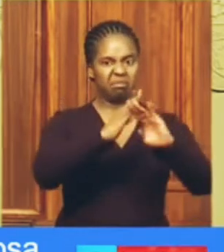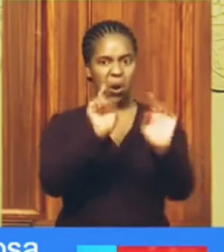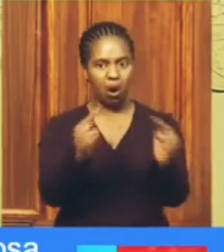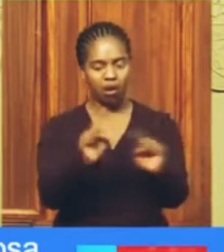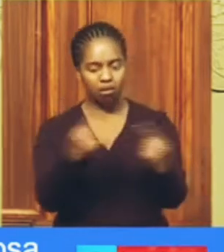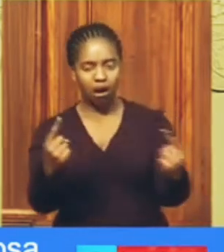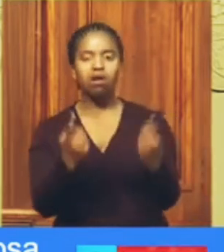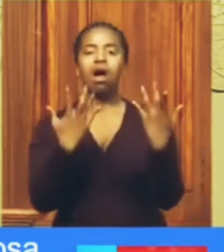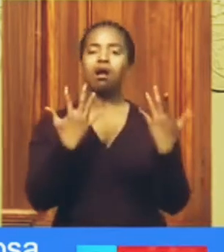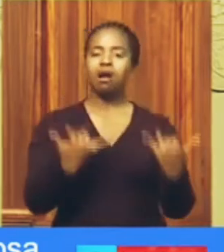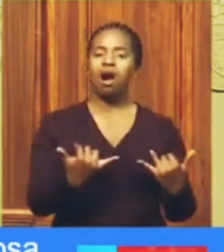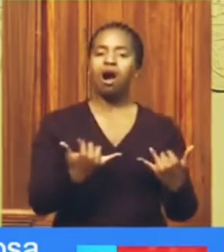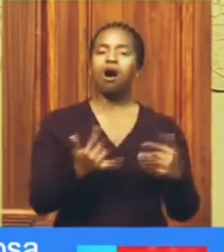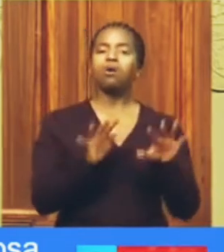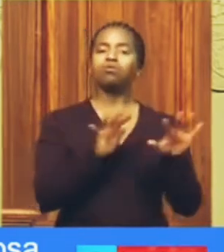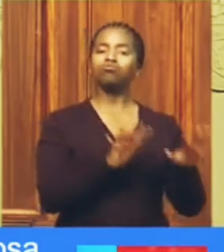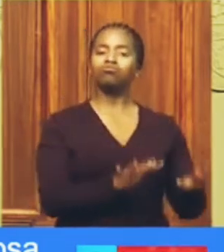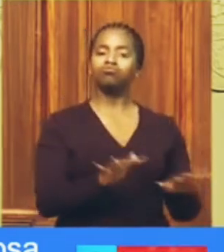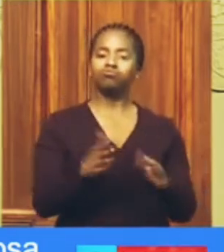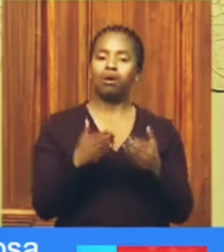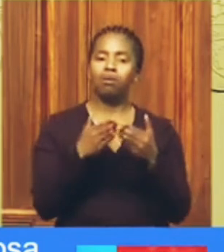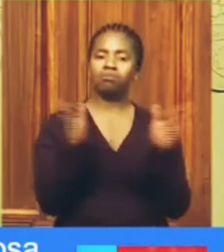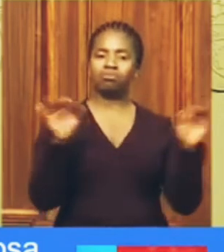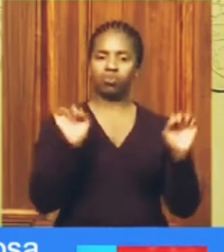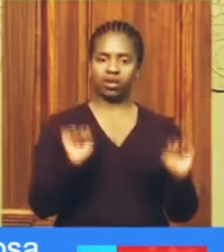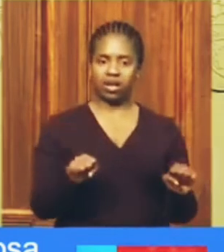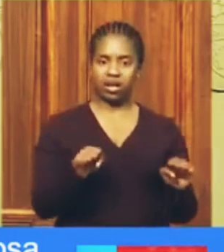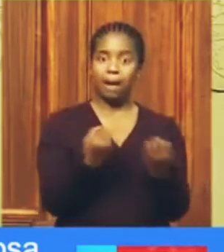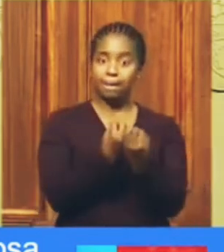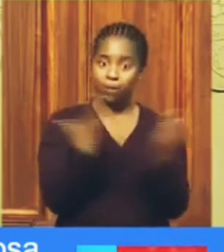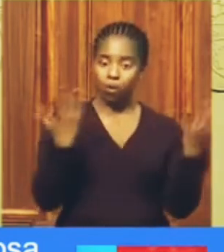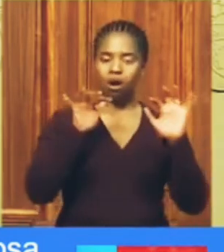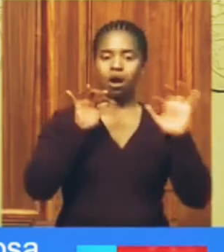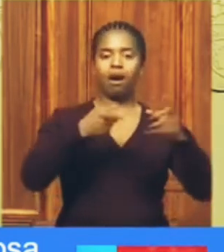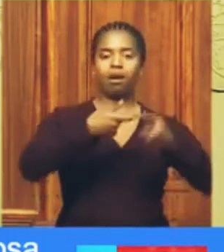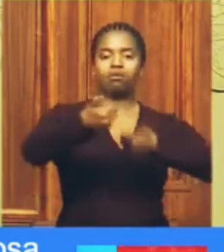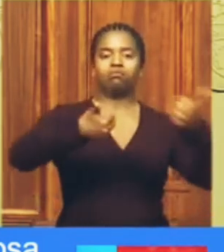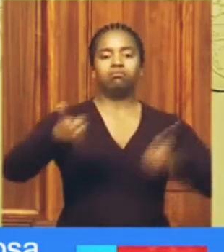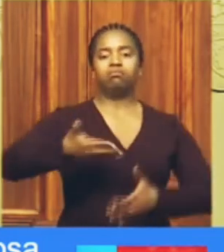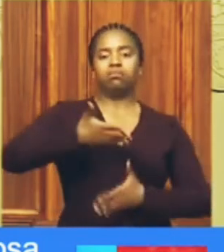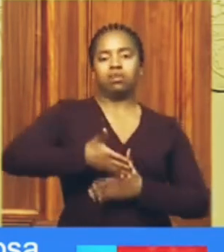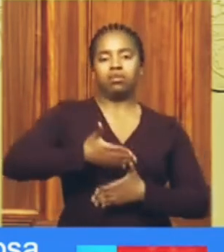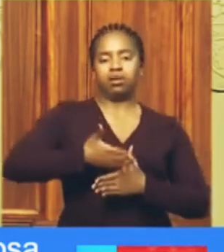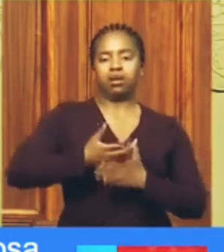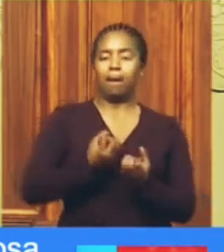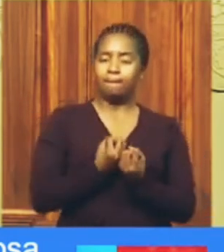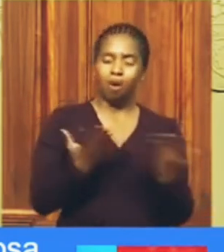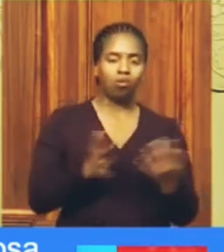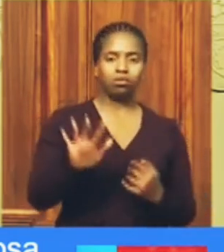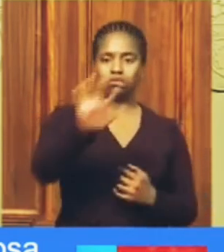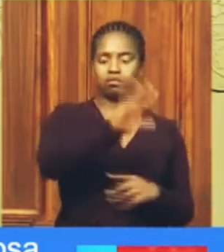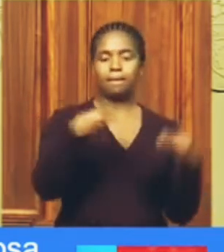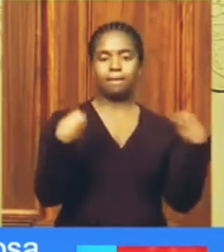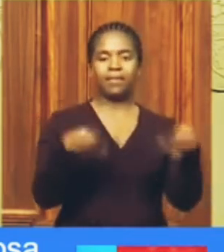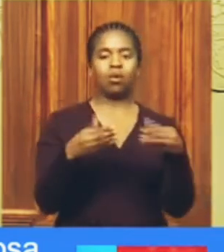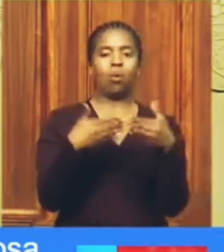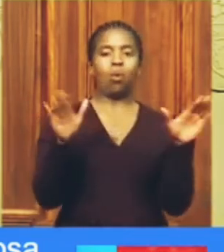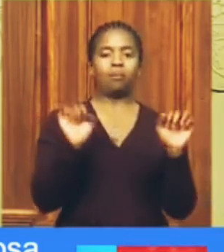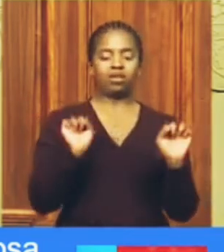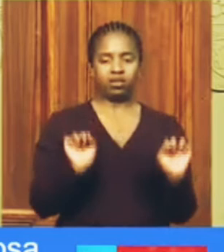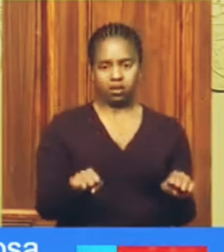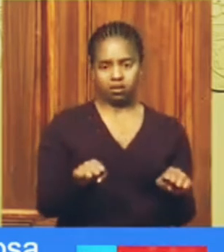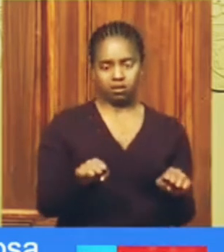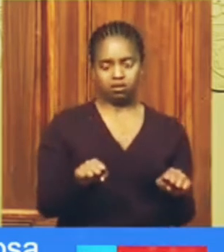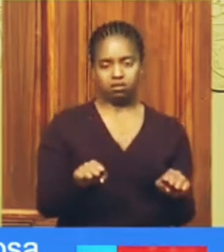on the resumption of economic activity across most industries. Economic